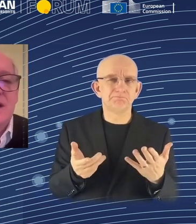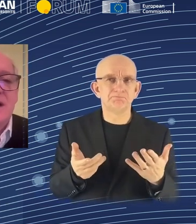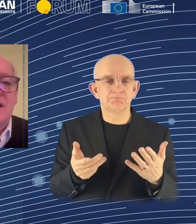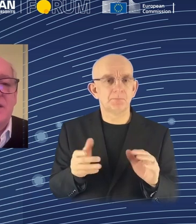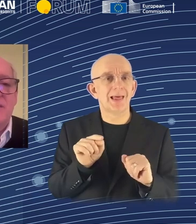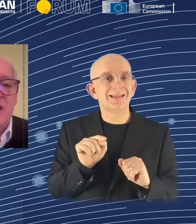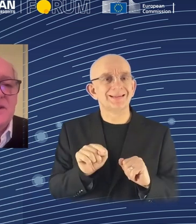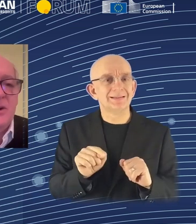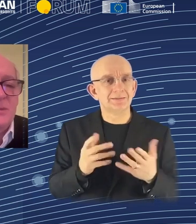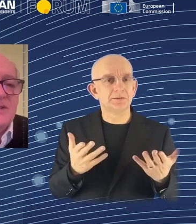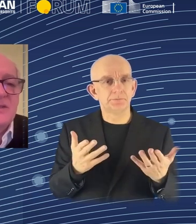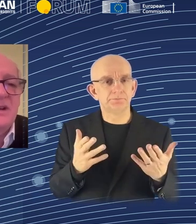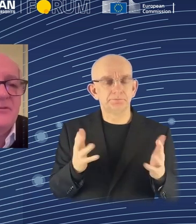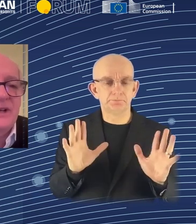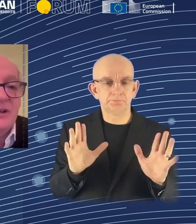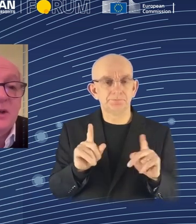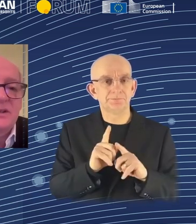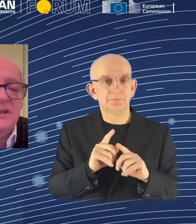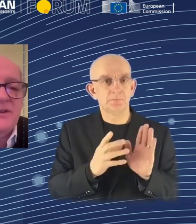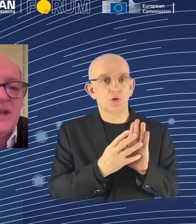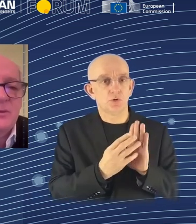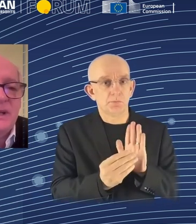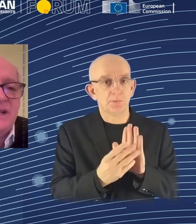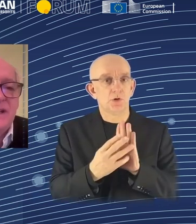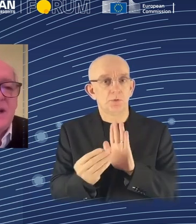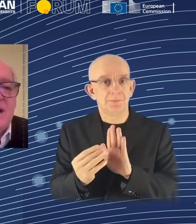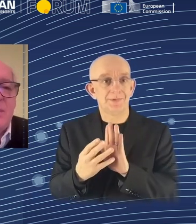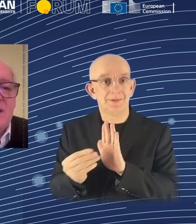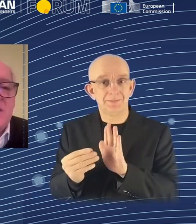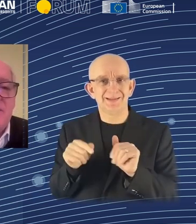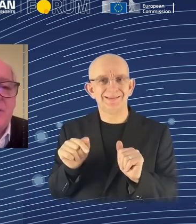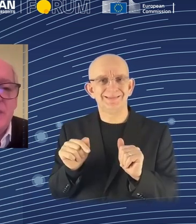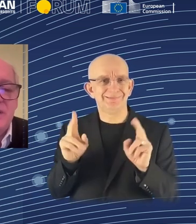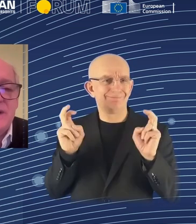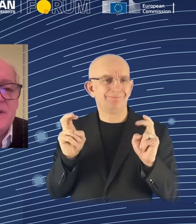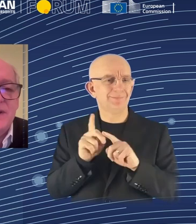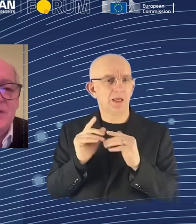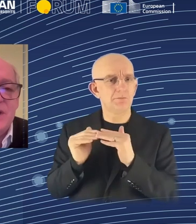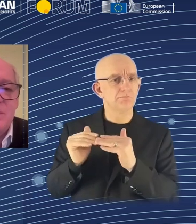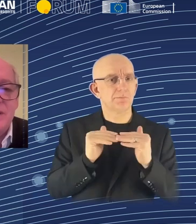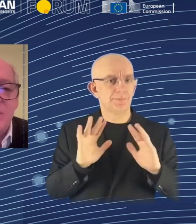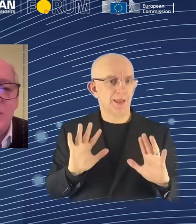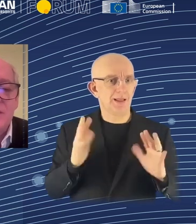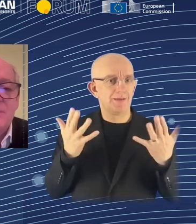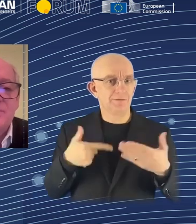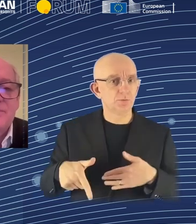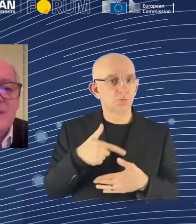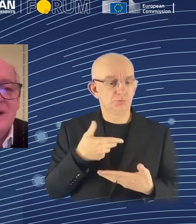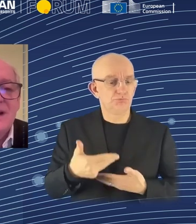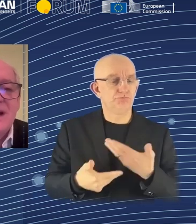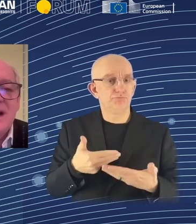the advanced economies for everyone on Earth, and that would be about a tenfold increase in the GDP of the world.